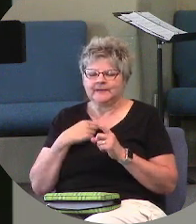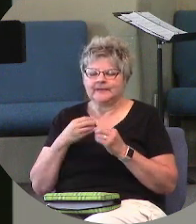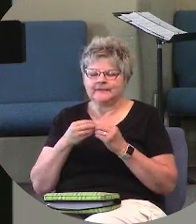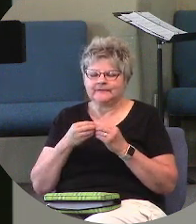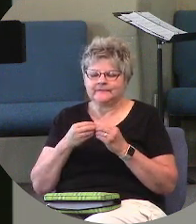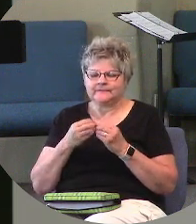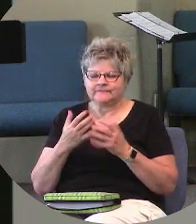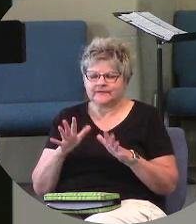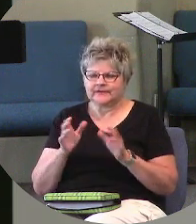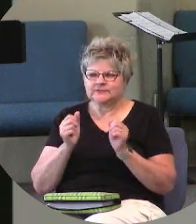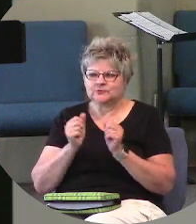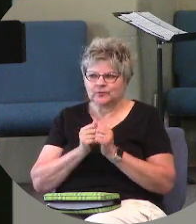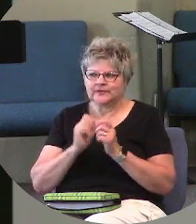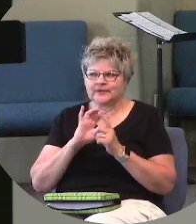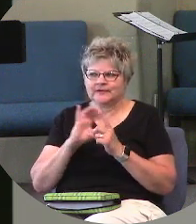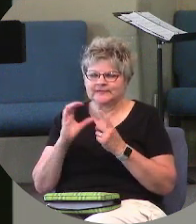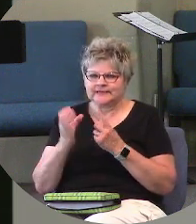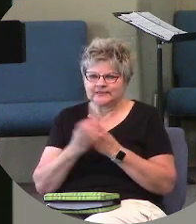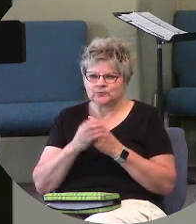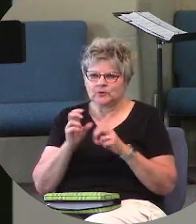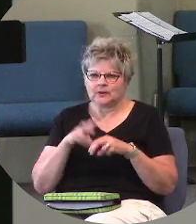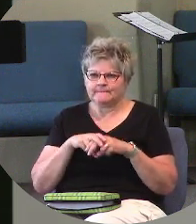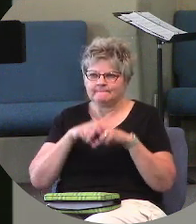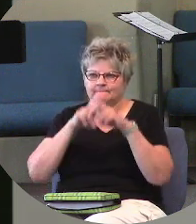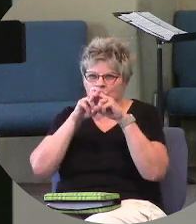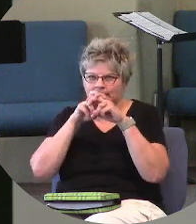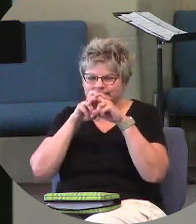with a contextual pause.